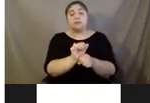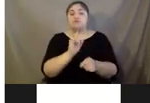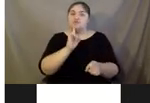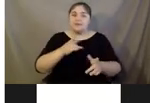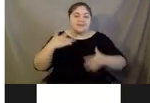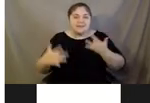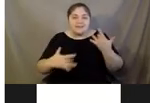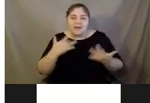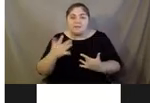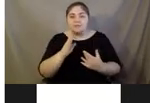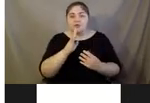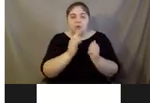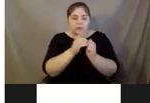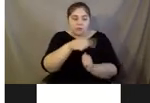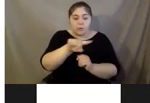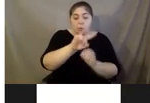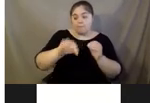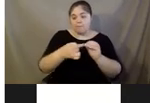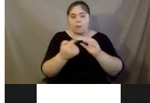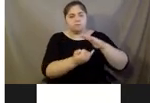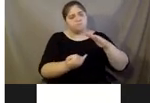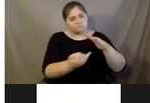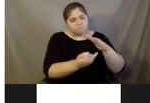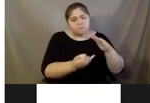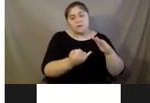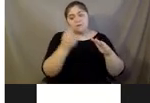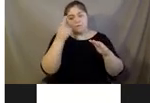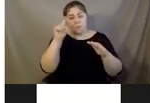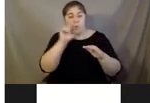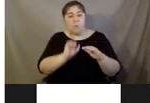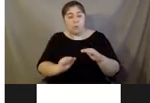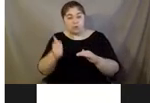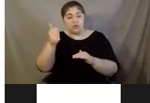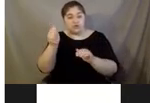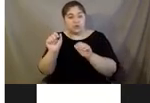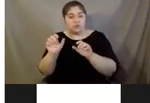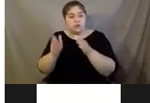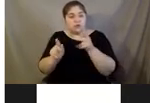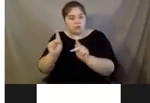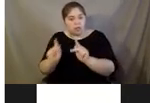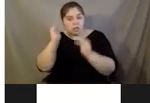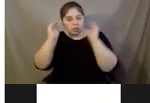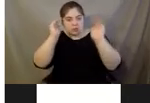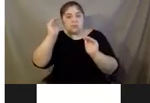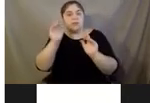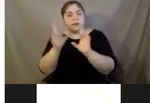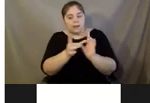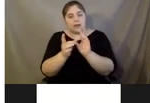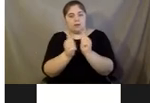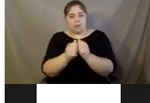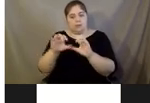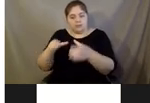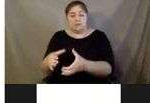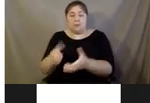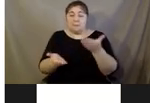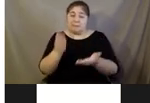to you about isolation and older adults and connecting with older adults who might be